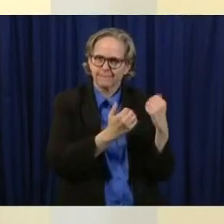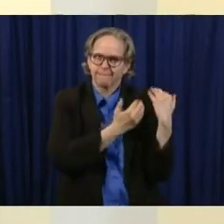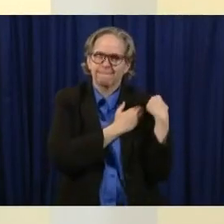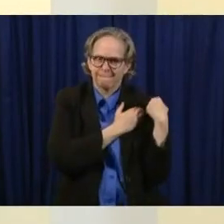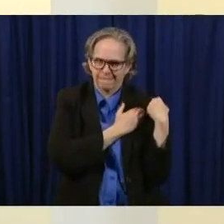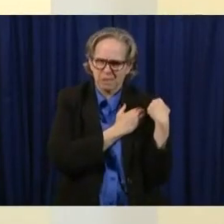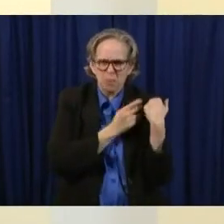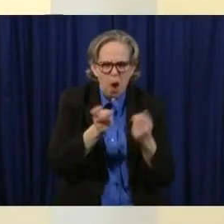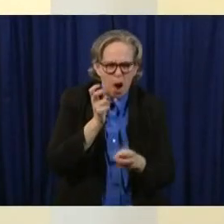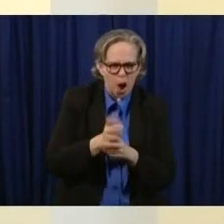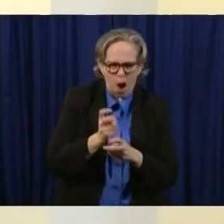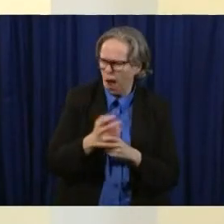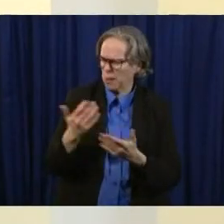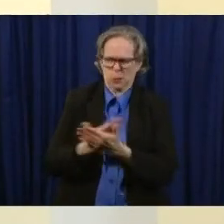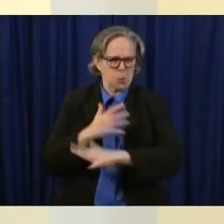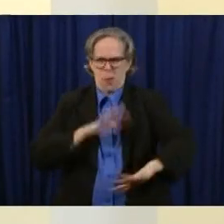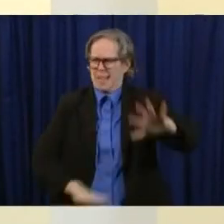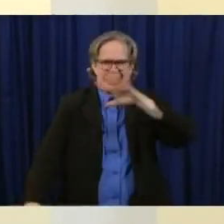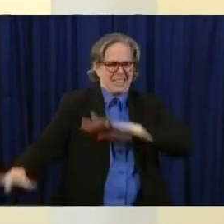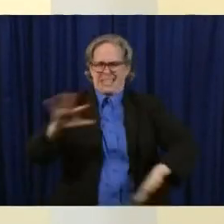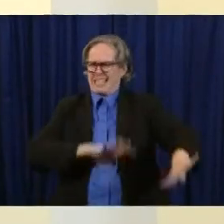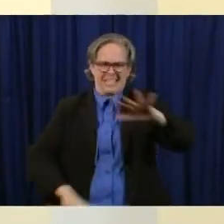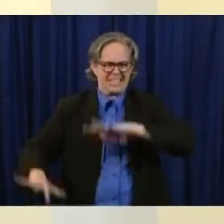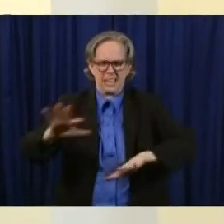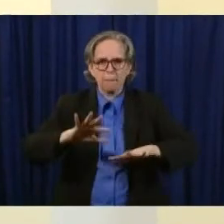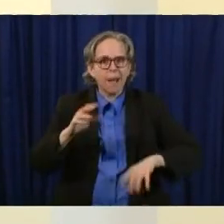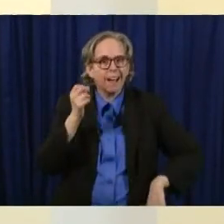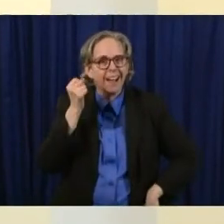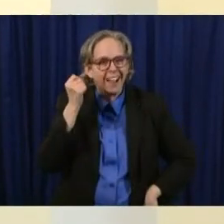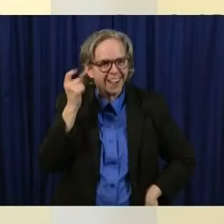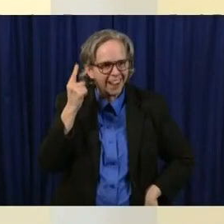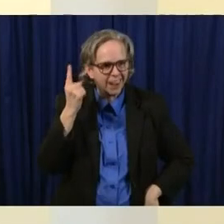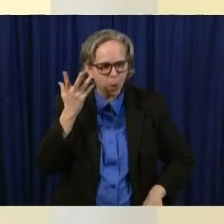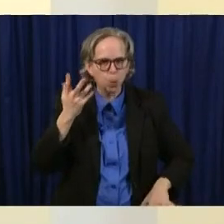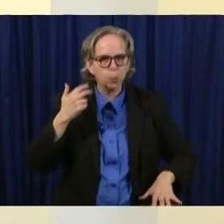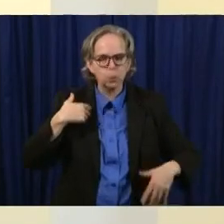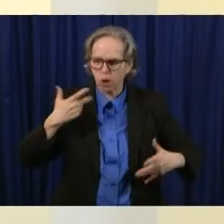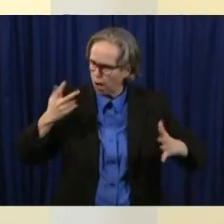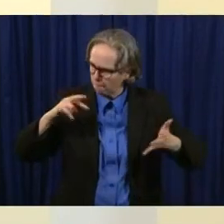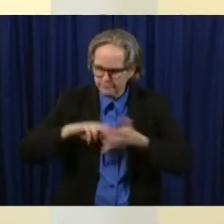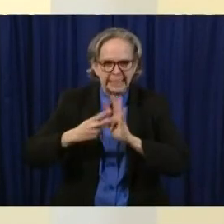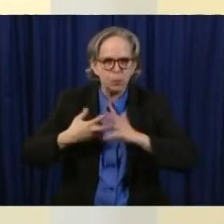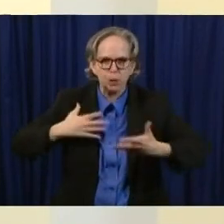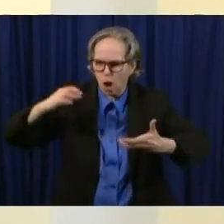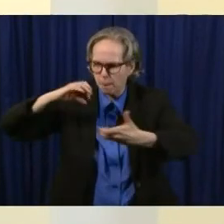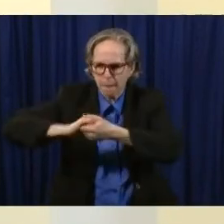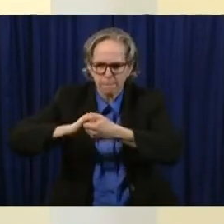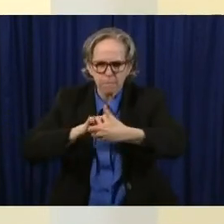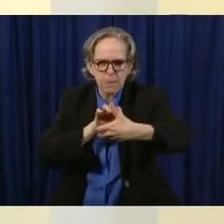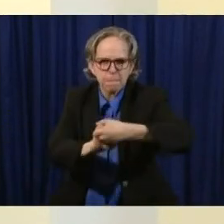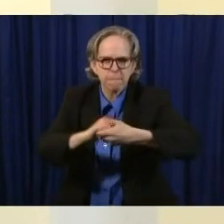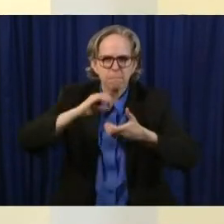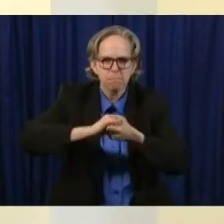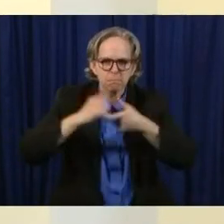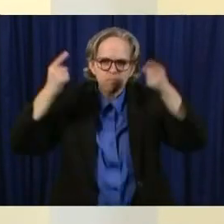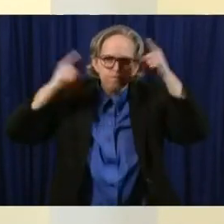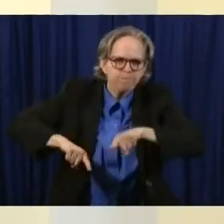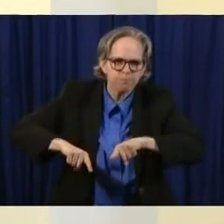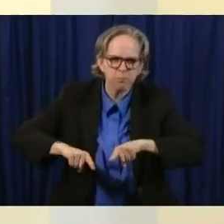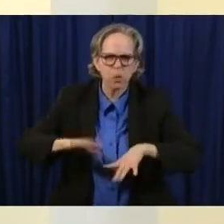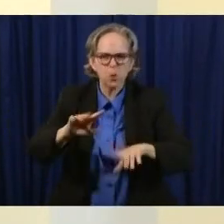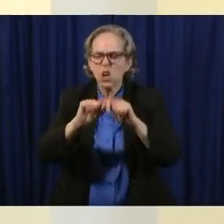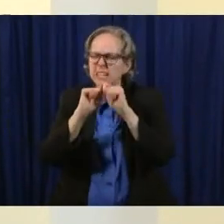joining together in a solidarity this is a team sport ohio this is all of us collectively